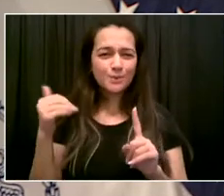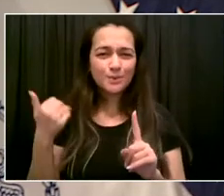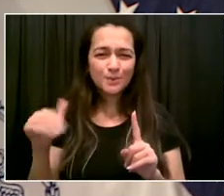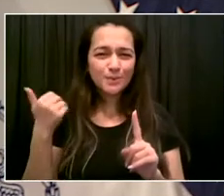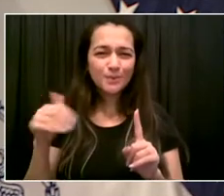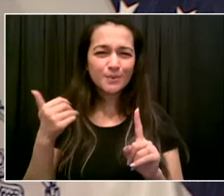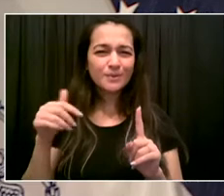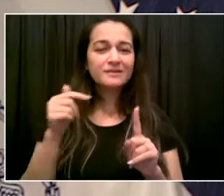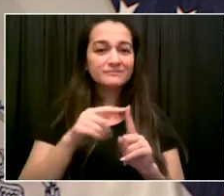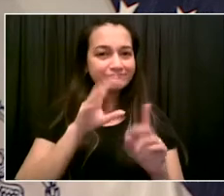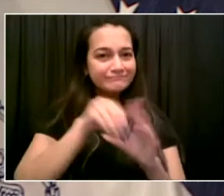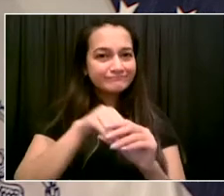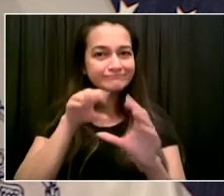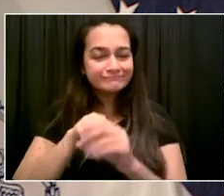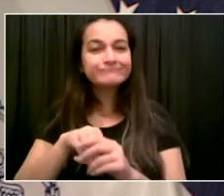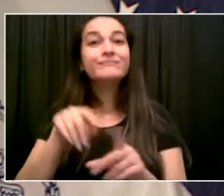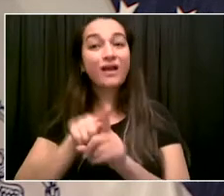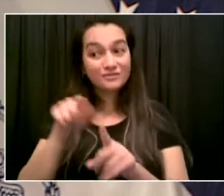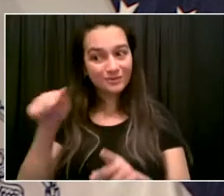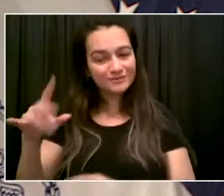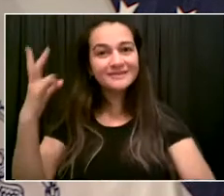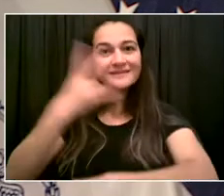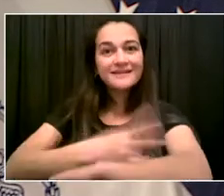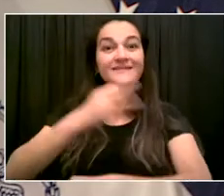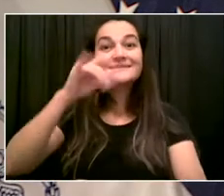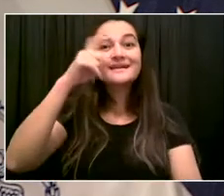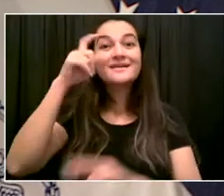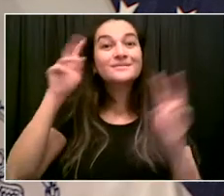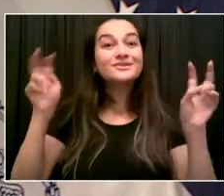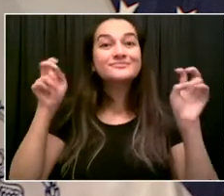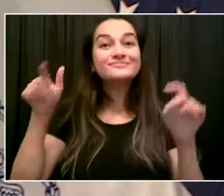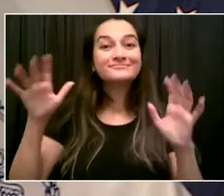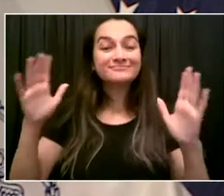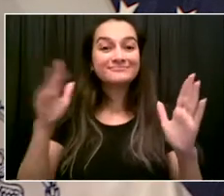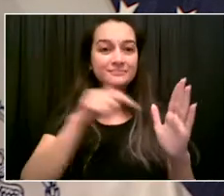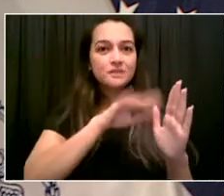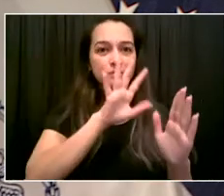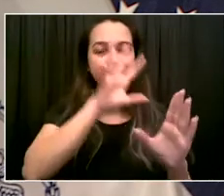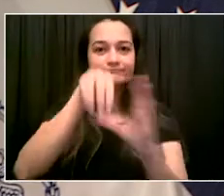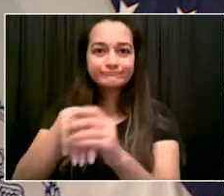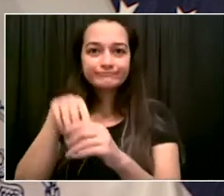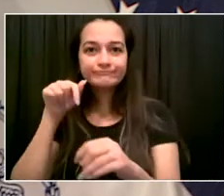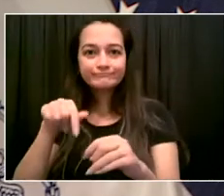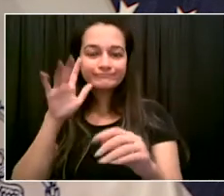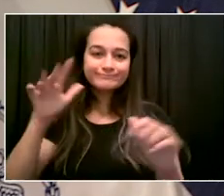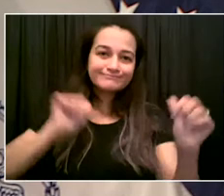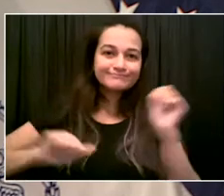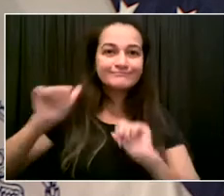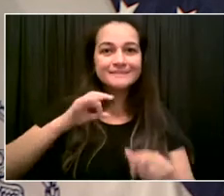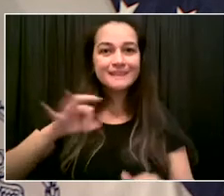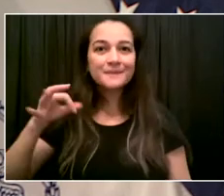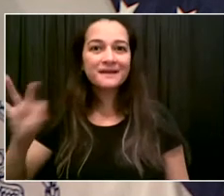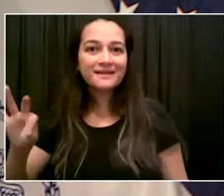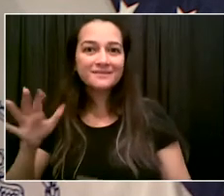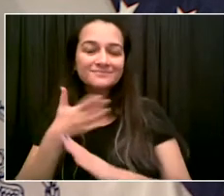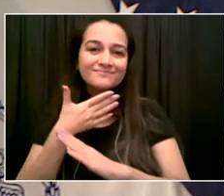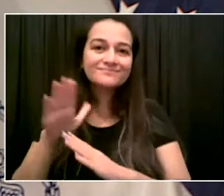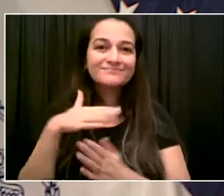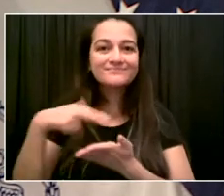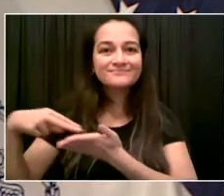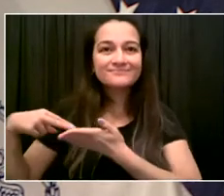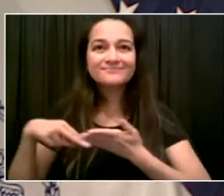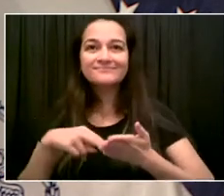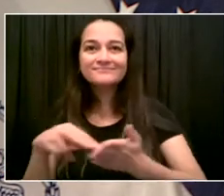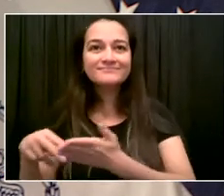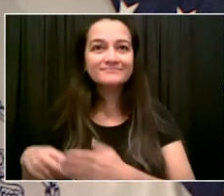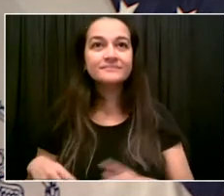Culture. He'll be introducing a sold-out screening of his 1985 hip-hop film, Crushed Groove, at the Museum